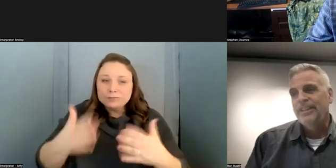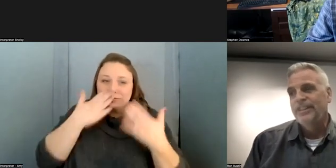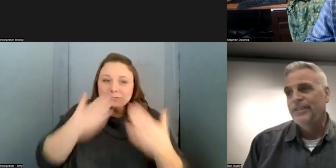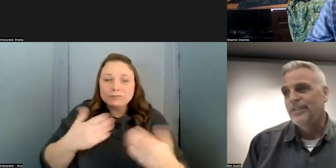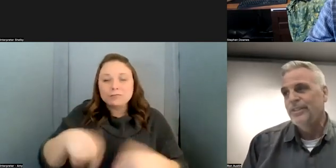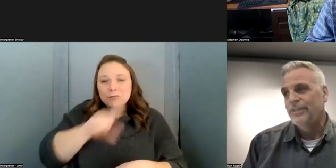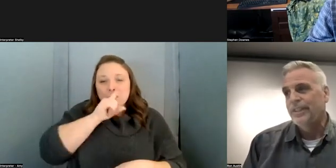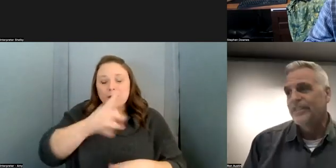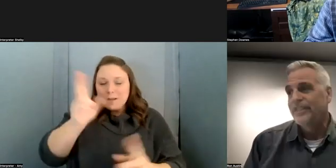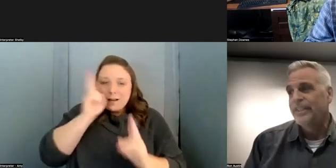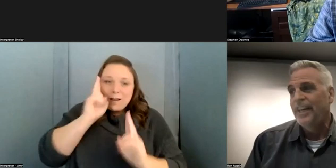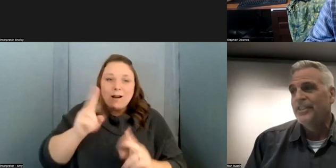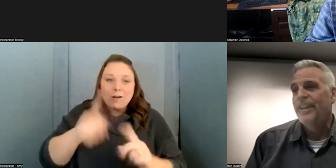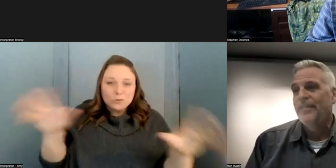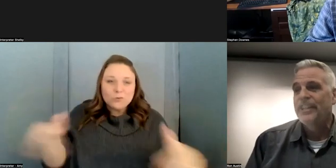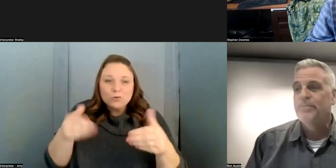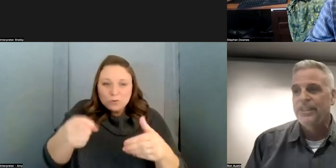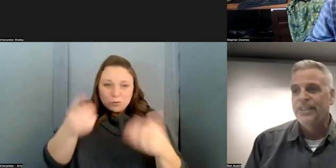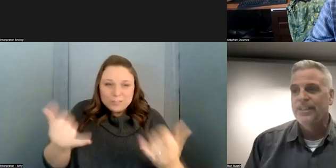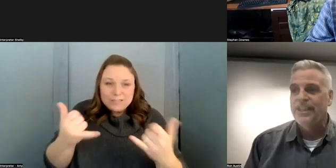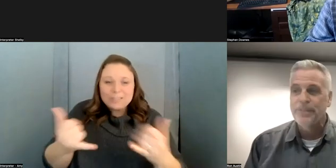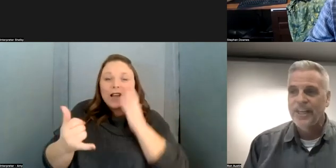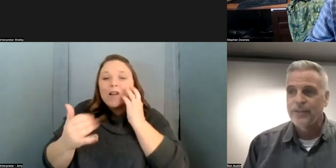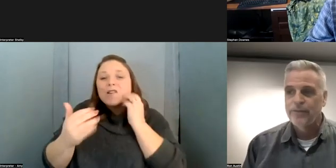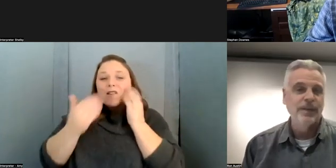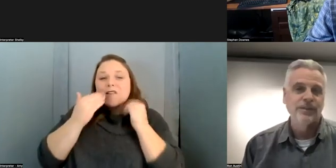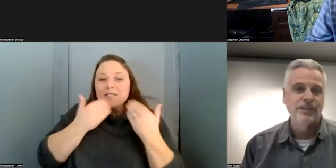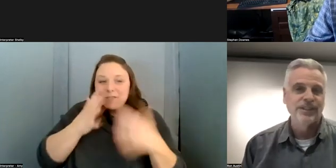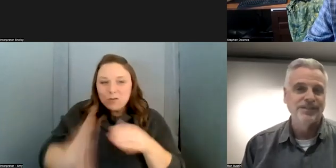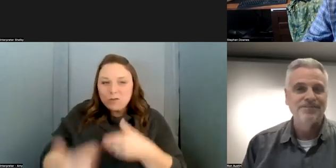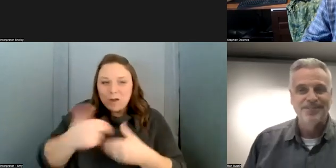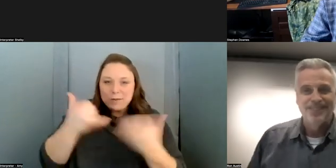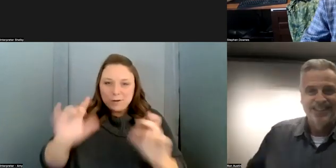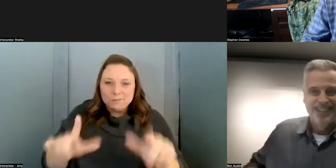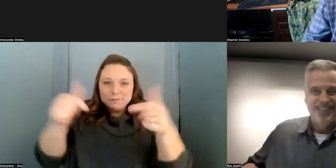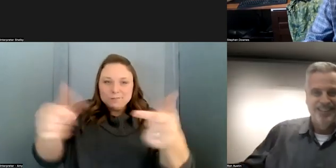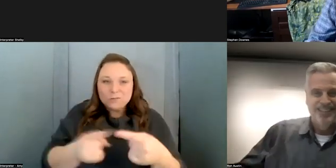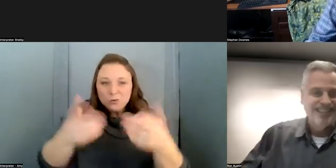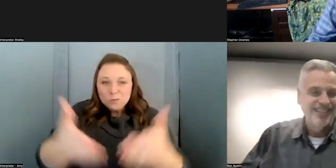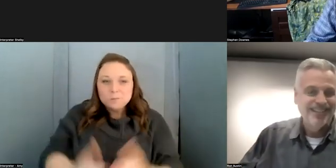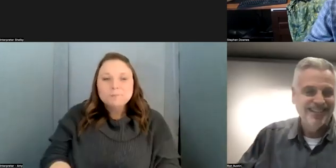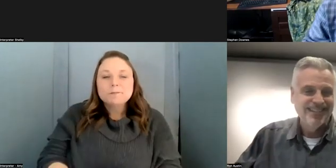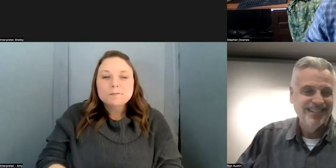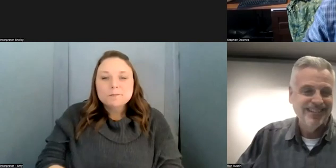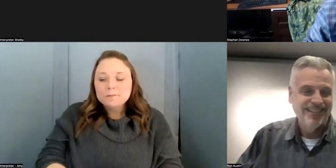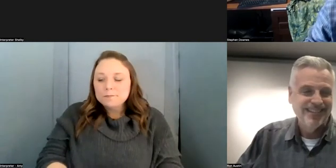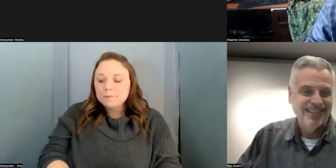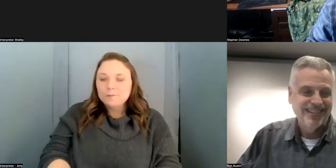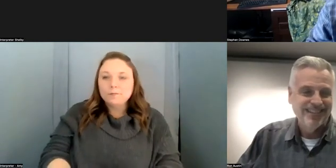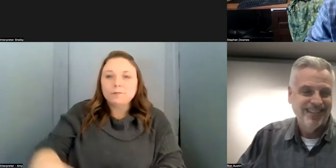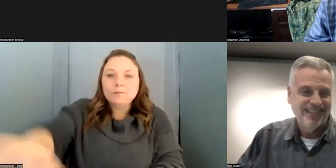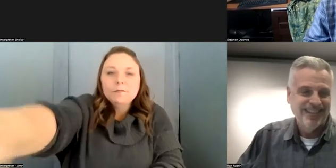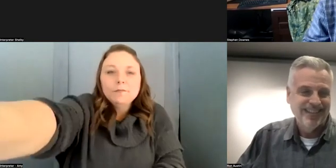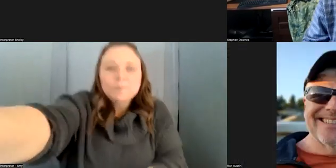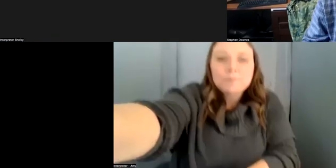great honor to introduce you here stephen downs and thanks for being here and i'm going to hand over the microphone to you thanks a